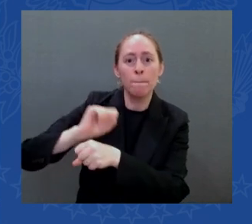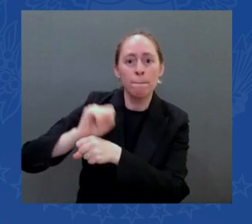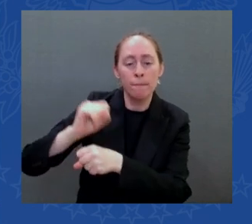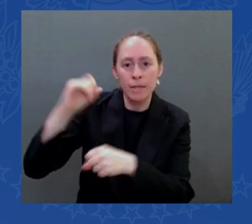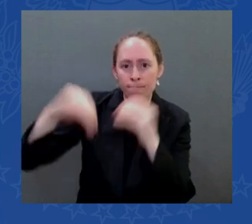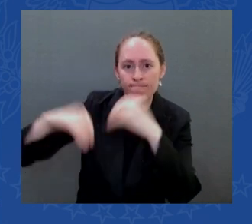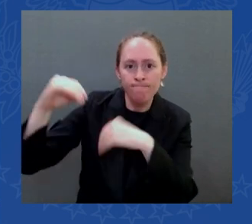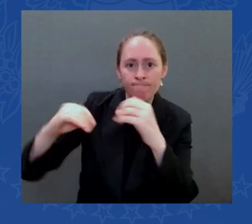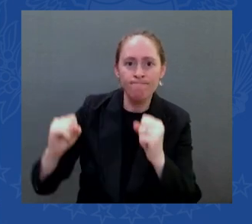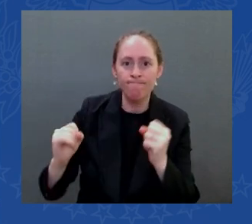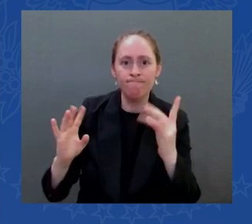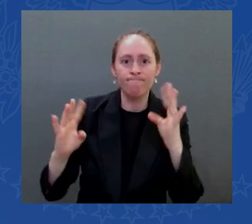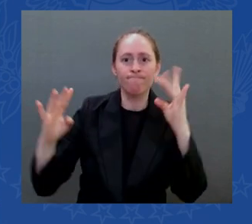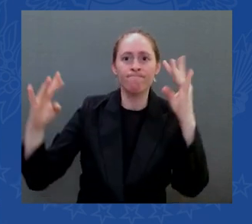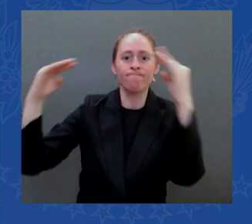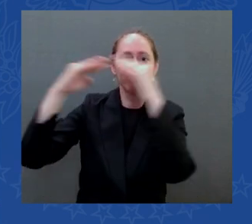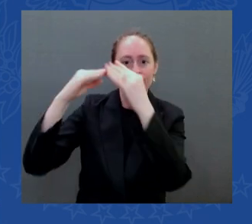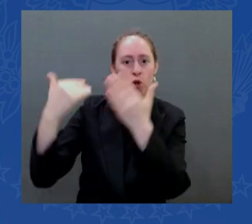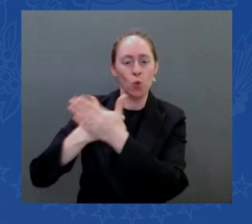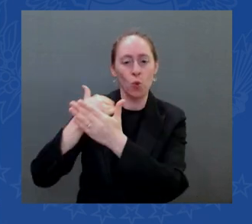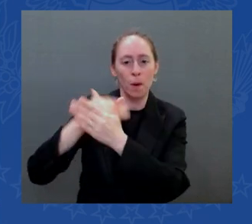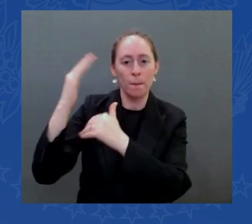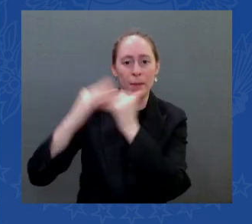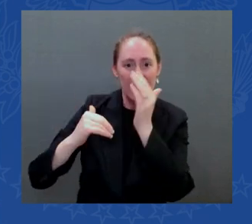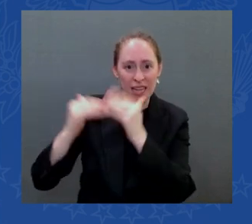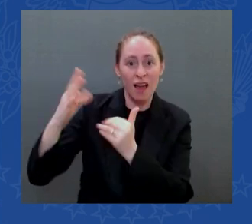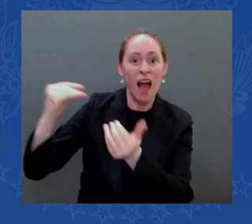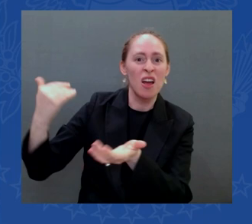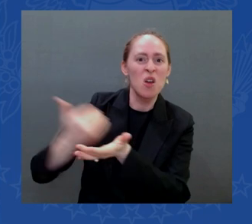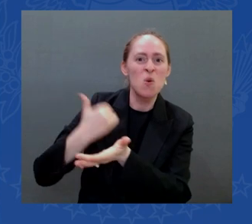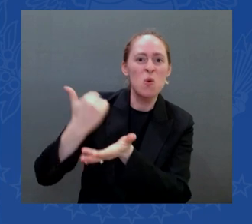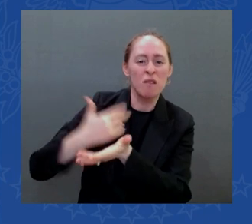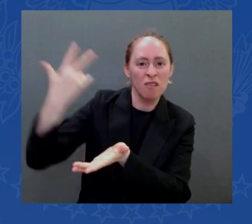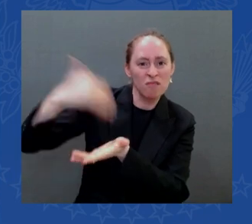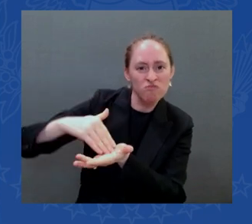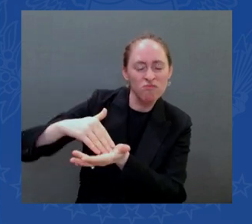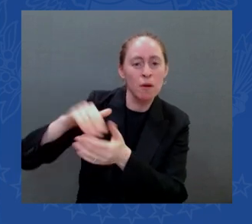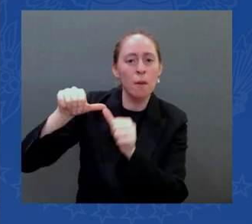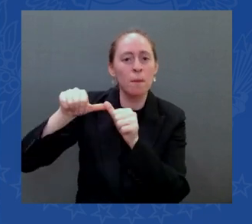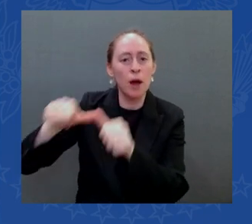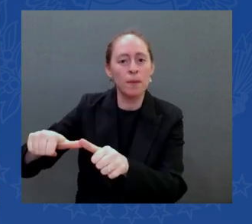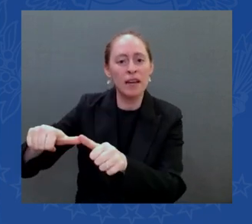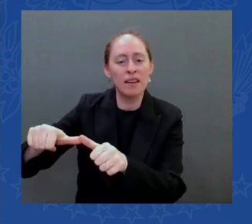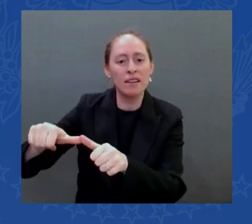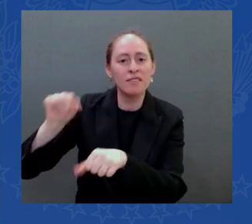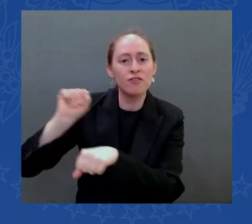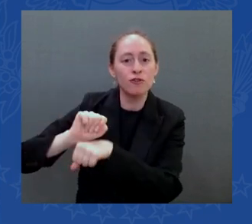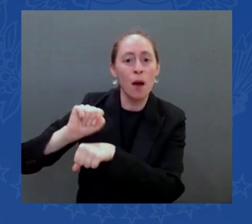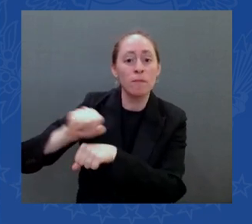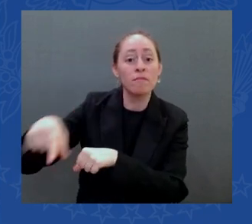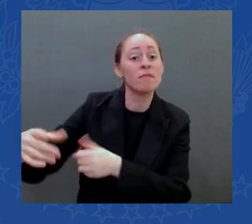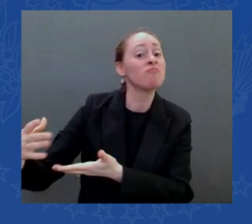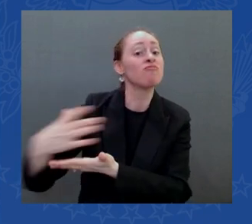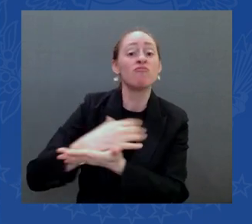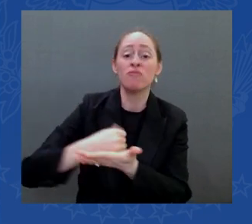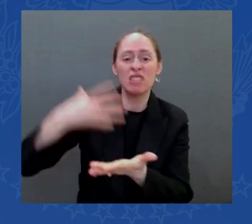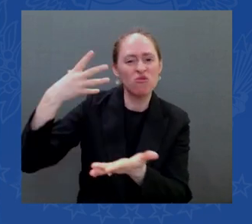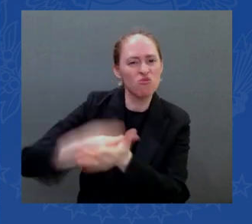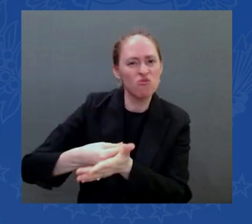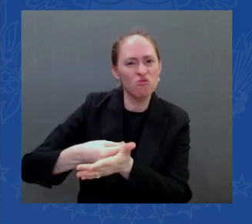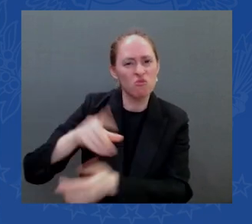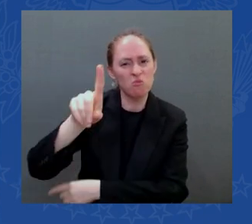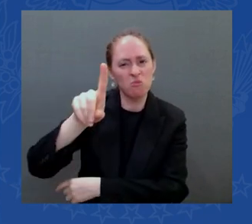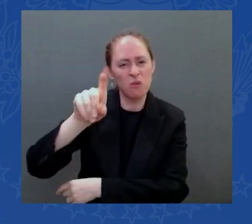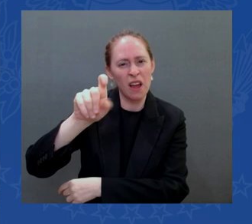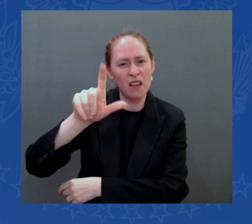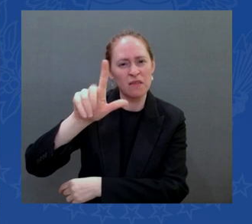and there many more blue-collar jobs are 126 000 a year things